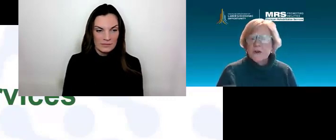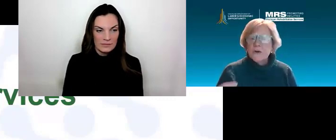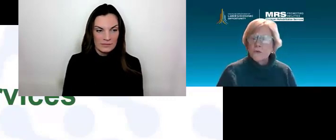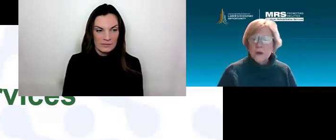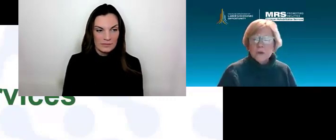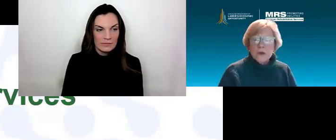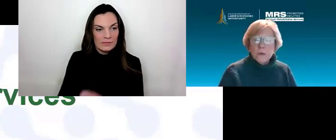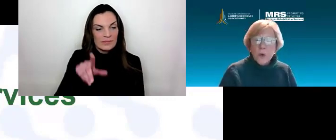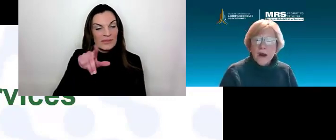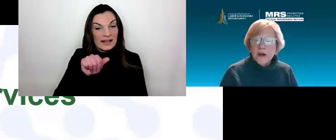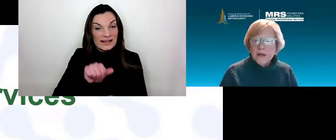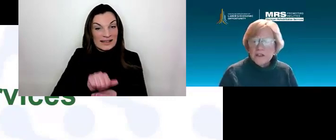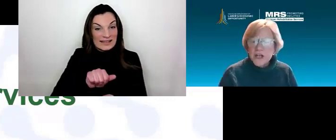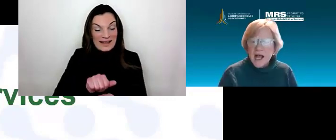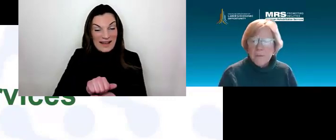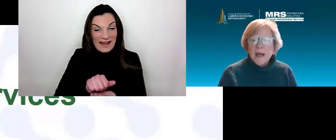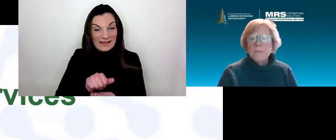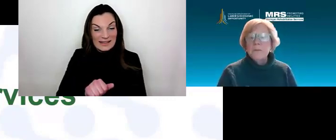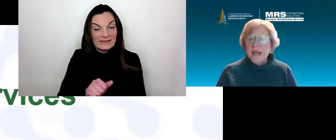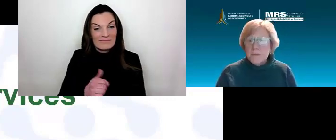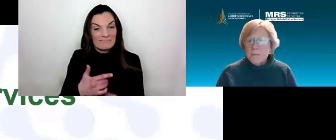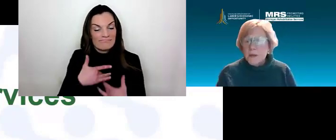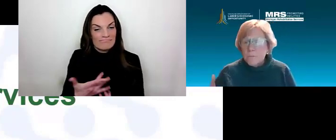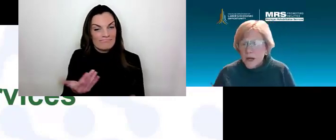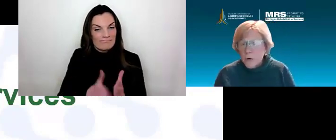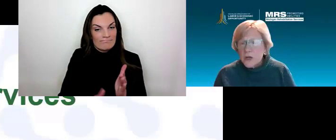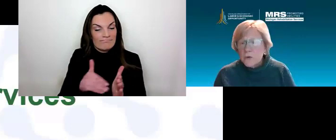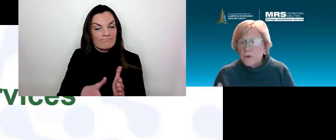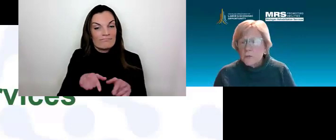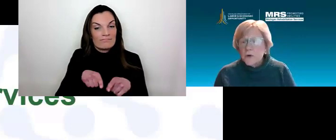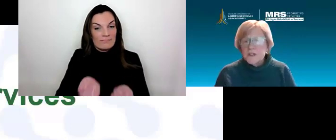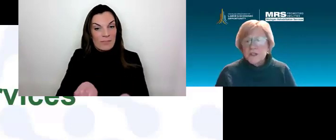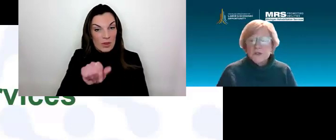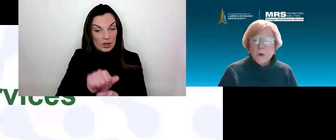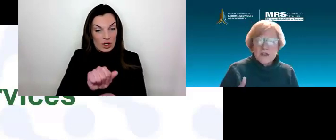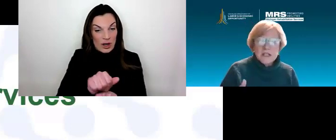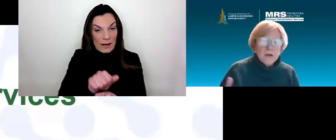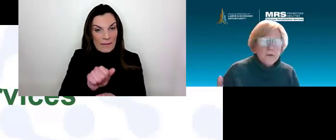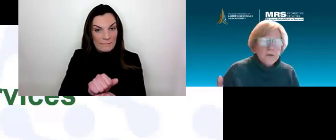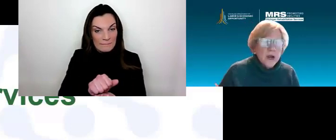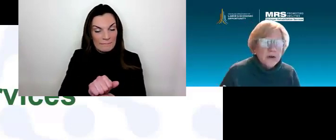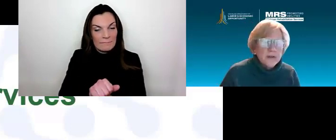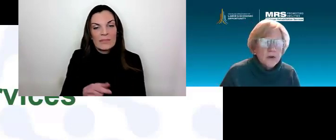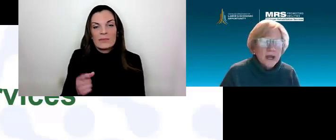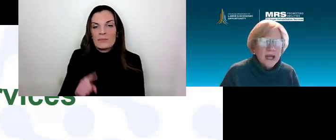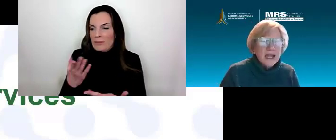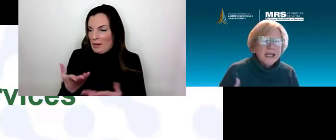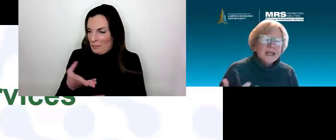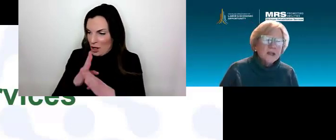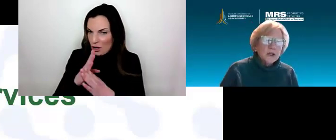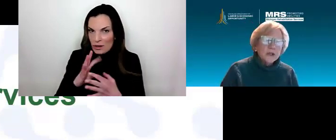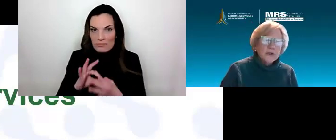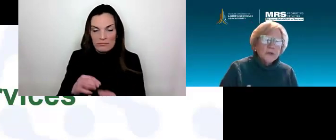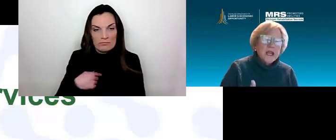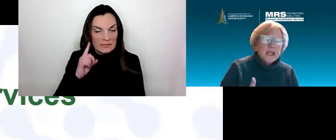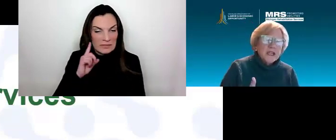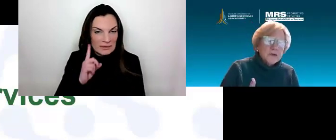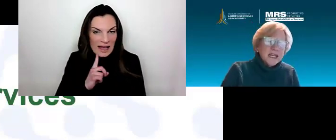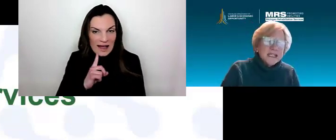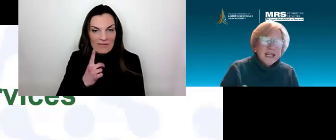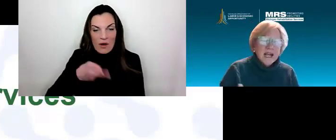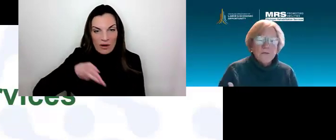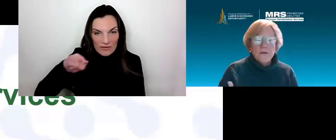Tasks that are frequently required on the job but may be a barrier for persons who are deaf or hard of hearing include